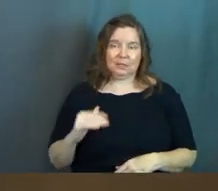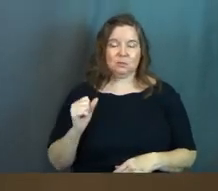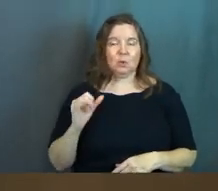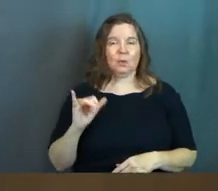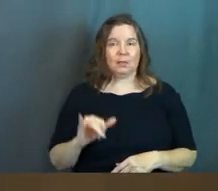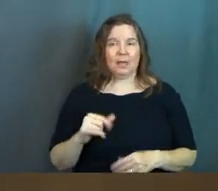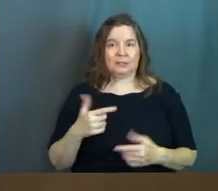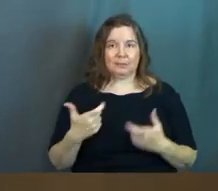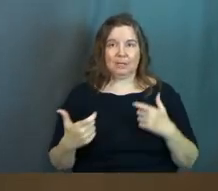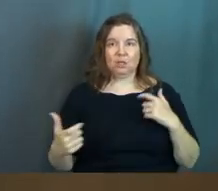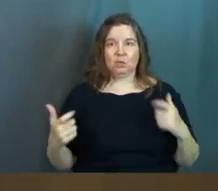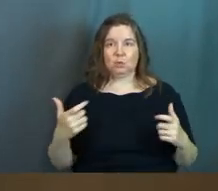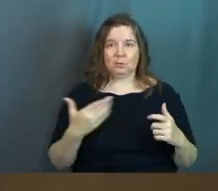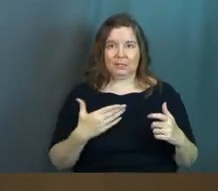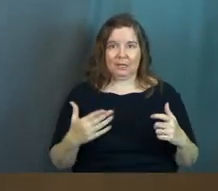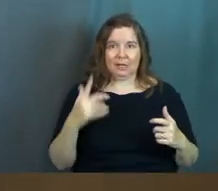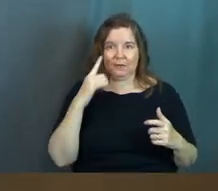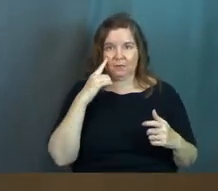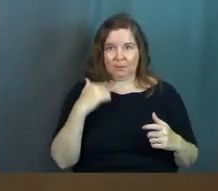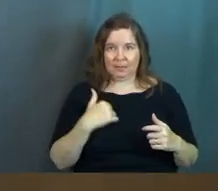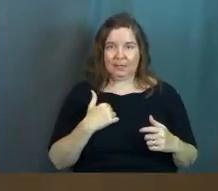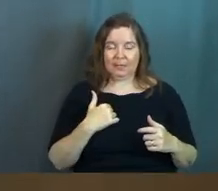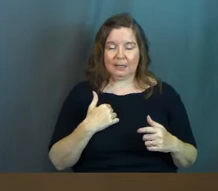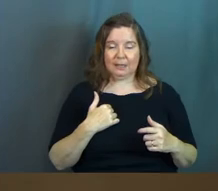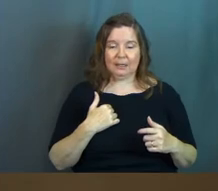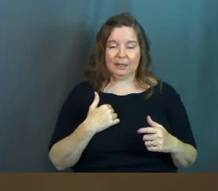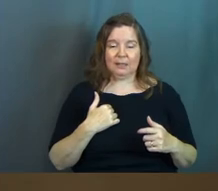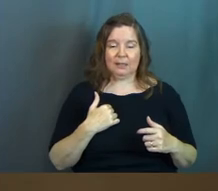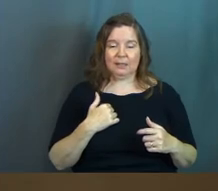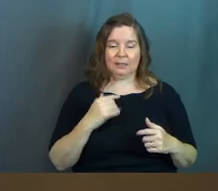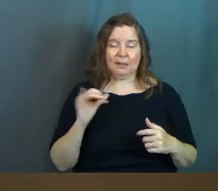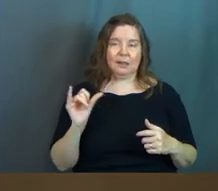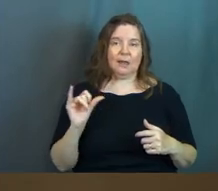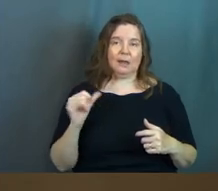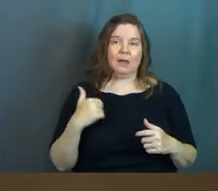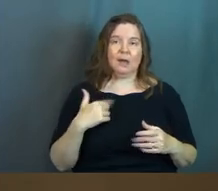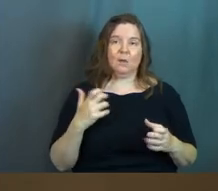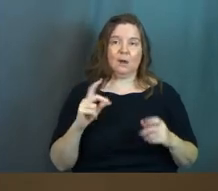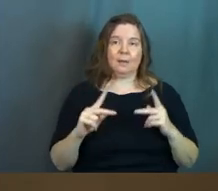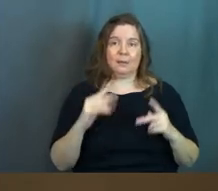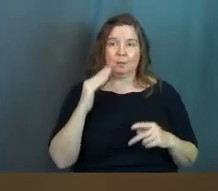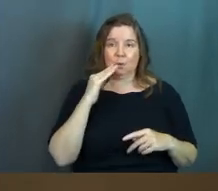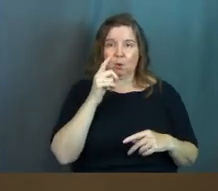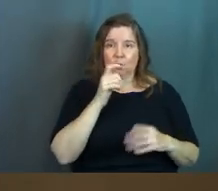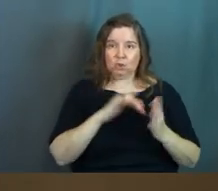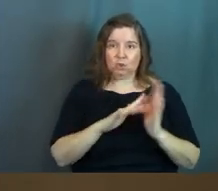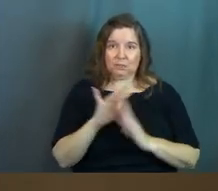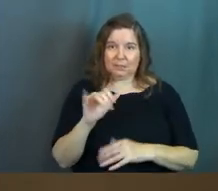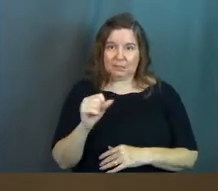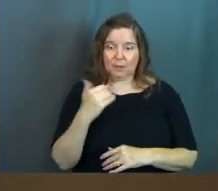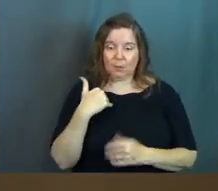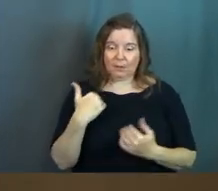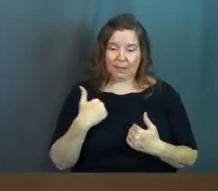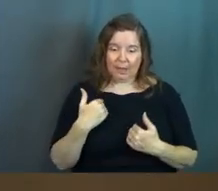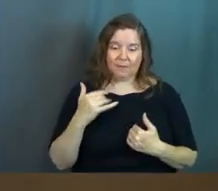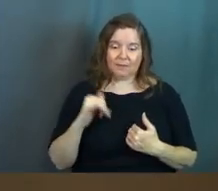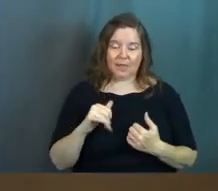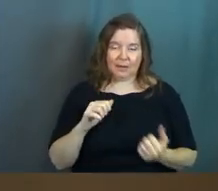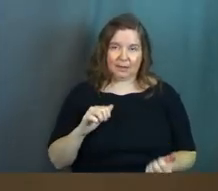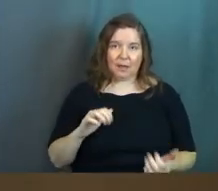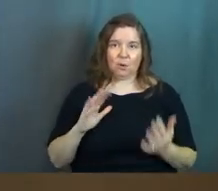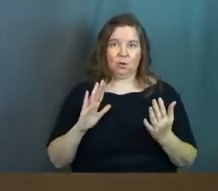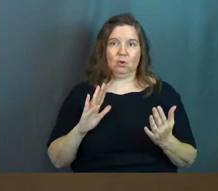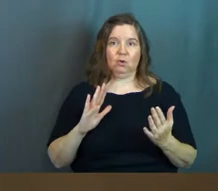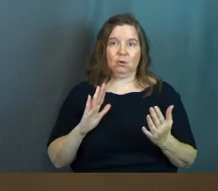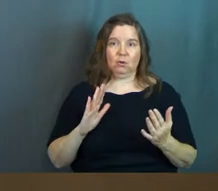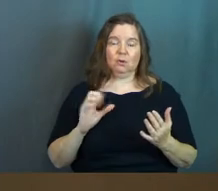And so like, that's been a huge thing for me. Um, just like, I want people to know who Jesus is. I want them to have that encounter.